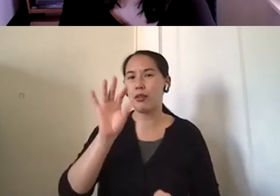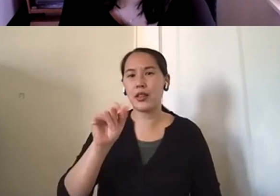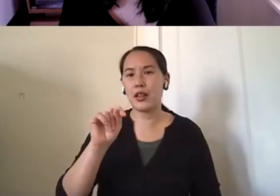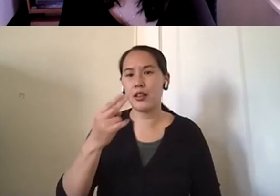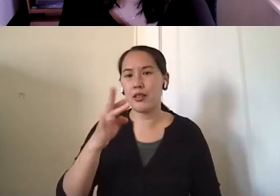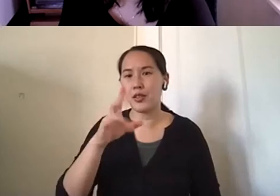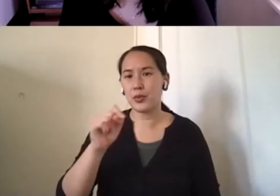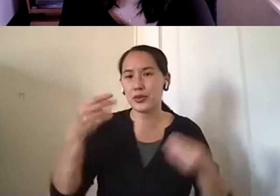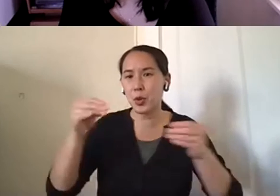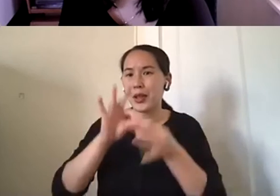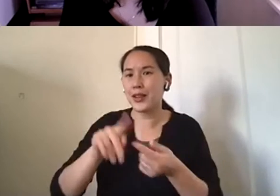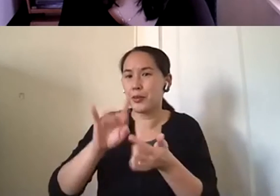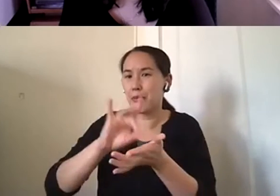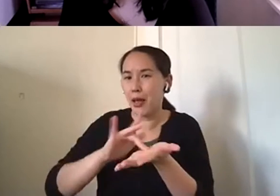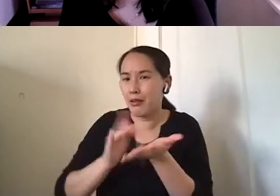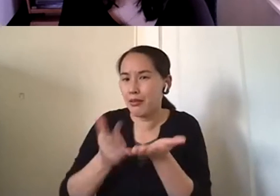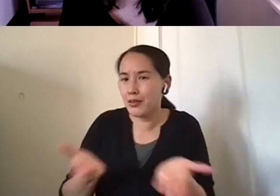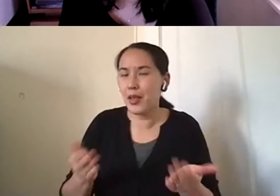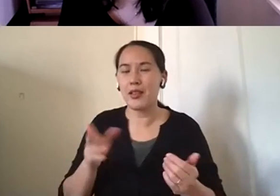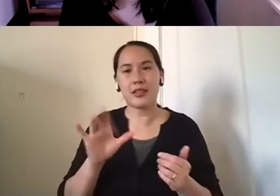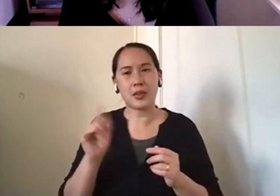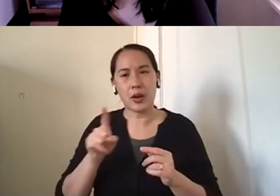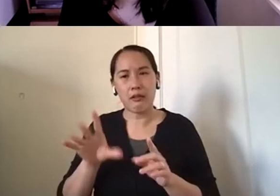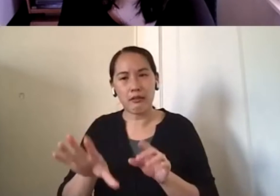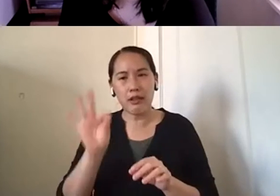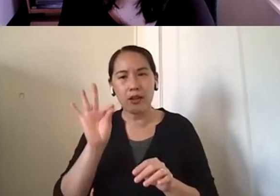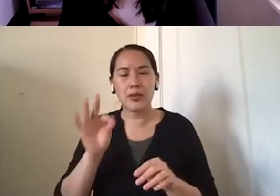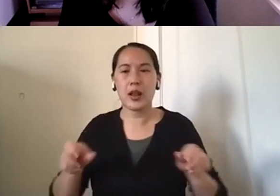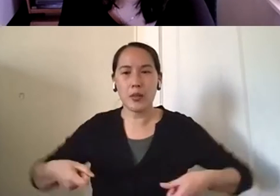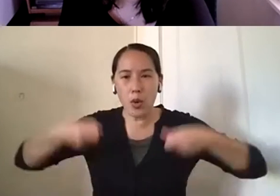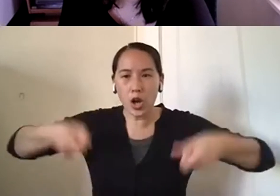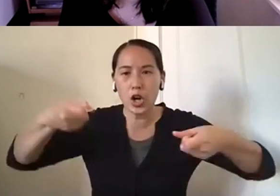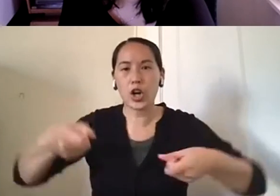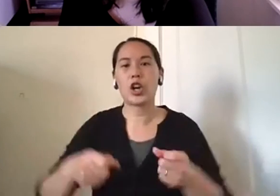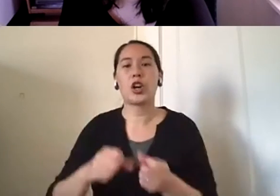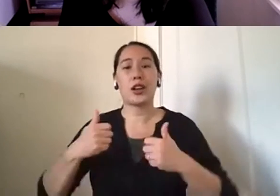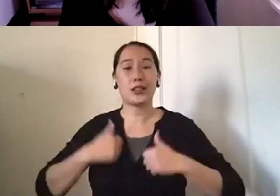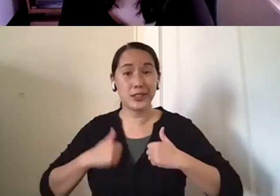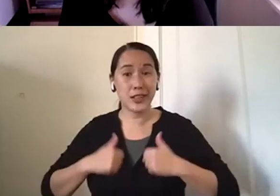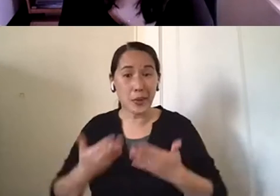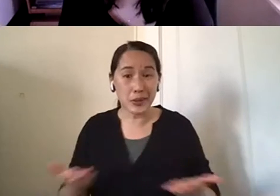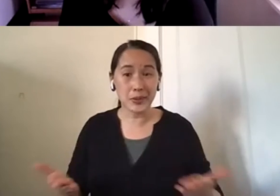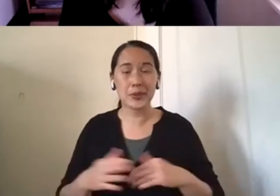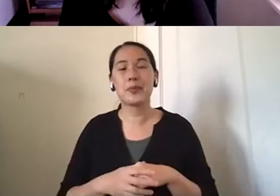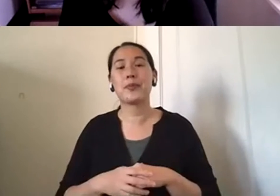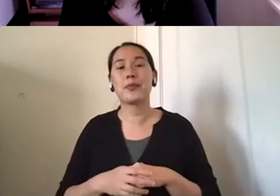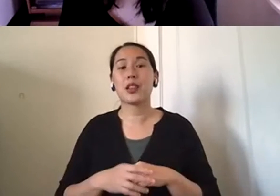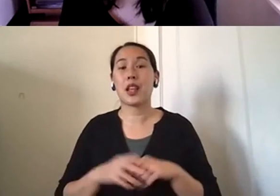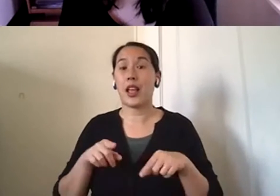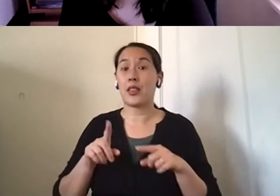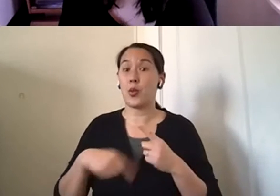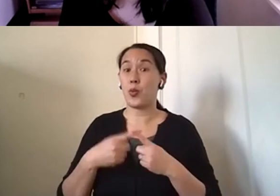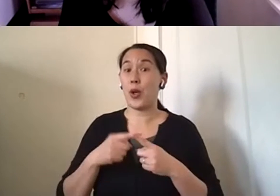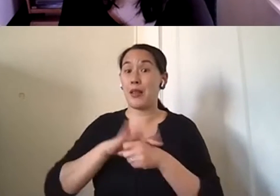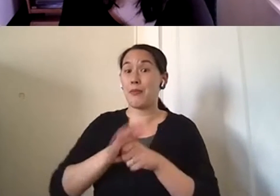them or a walker and that was really helpful for her. And when she was home, when the pandemic started, she did